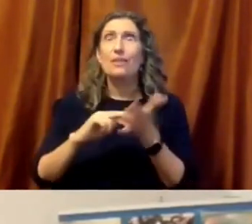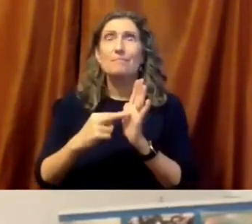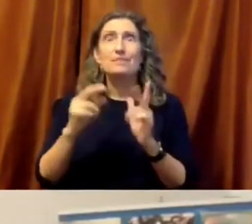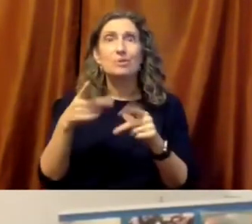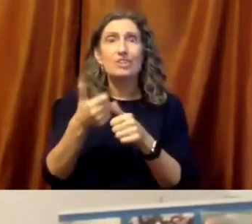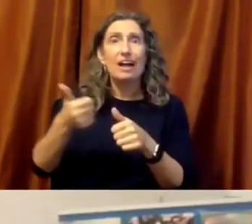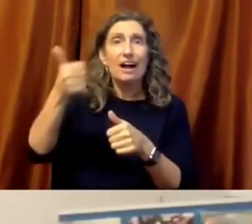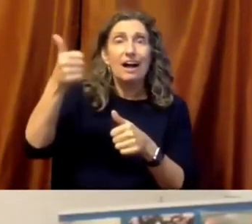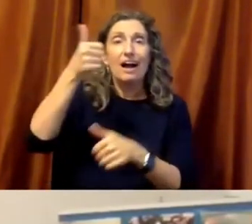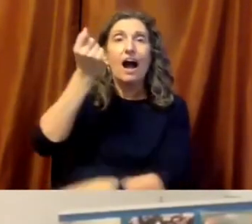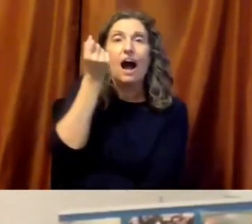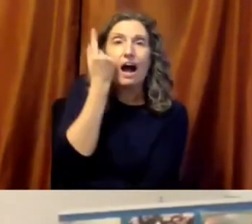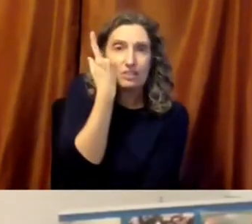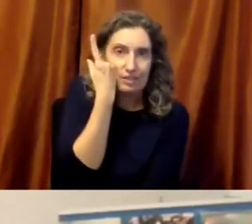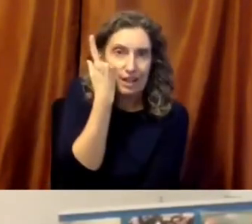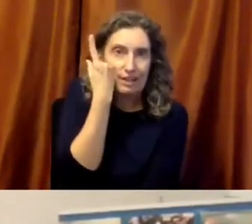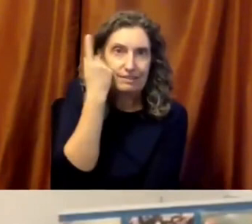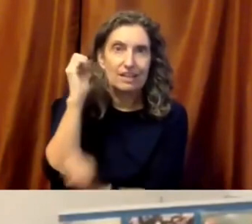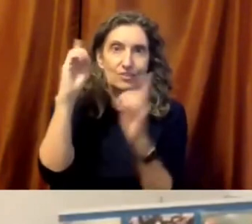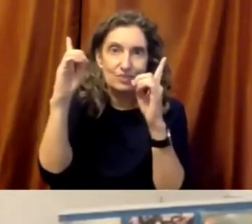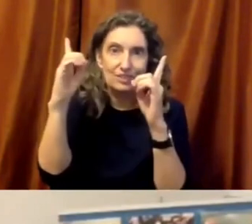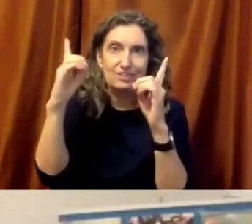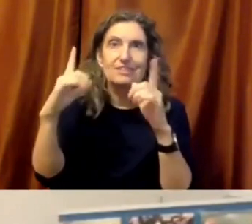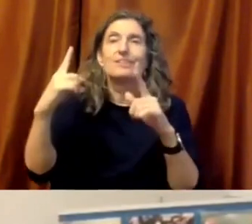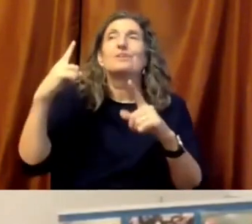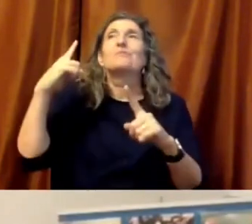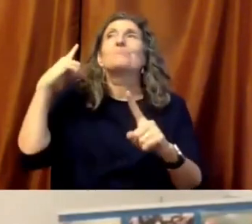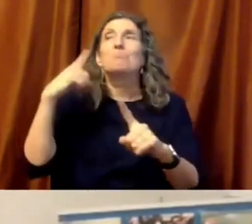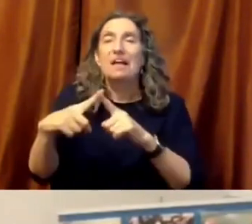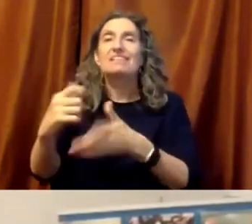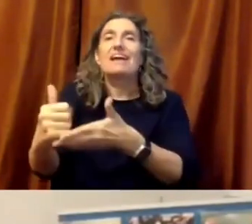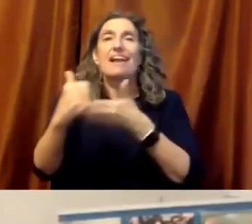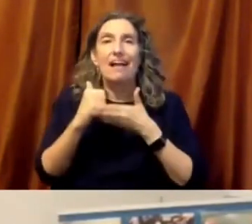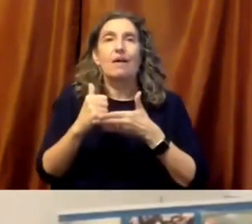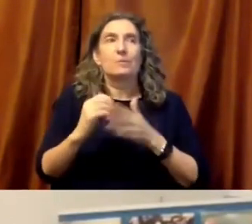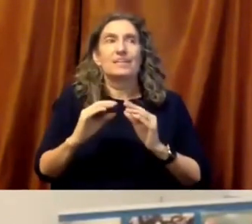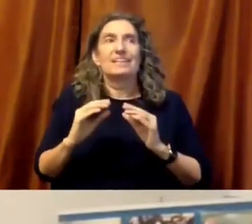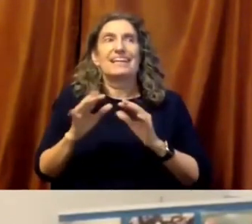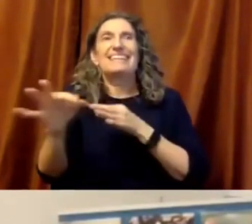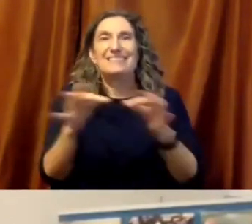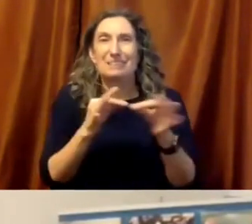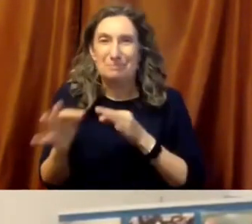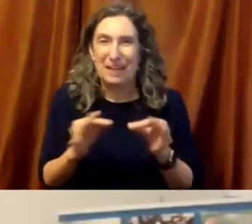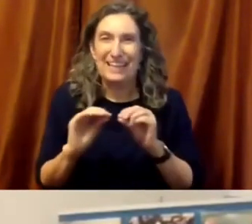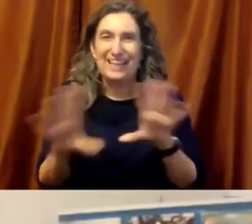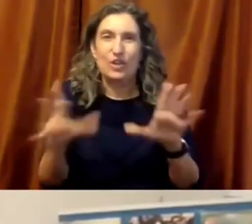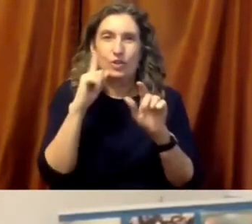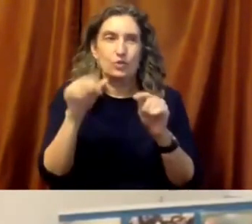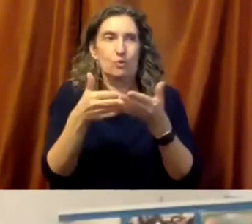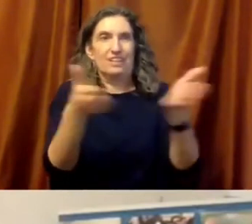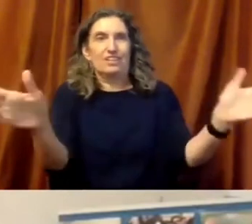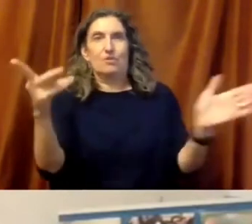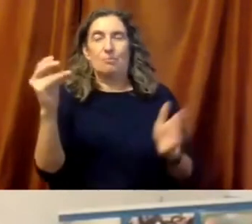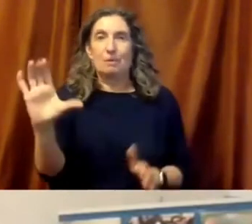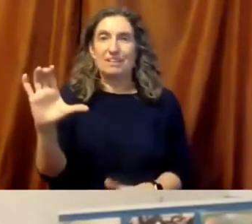it but also has the ability to articulate it in ways that learners, educators and others. So I feel